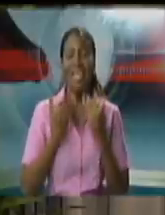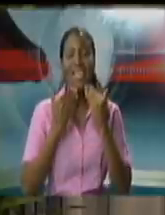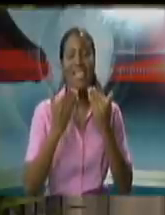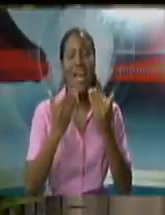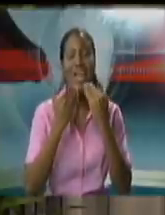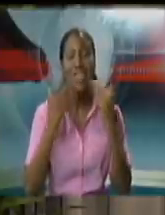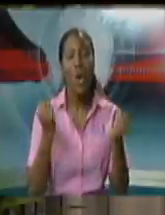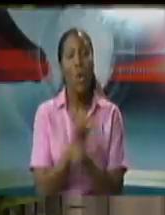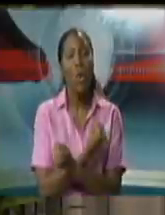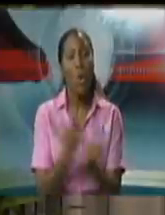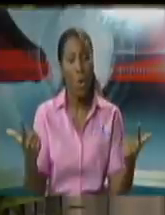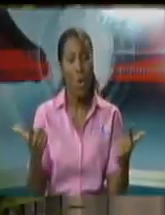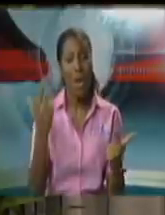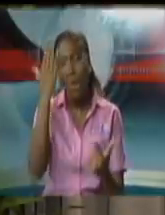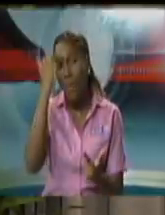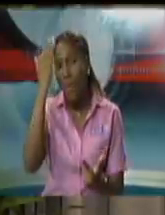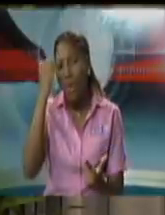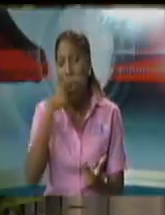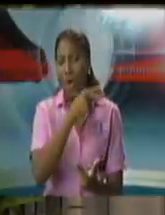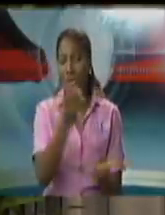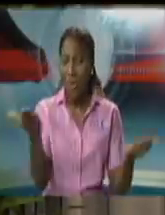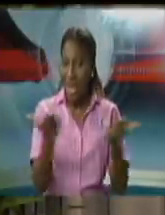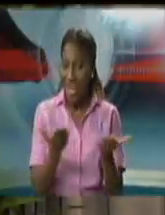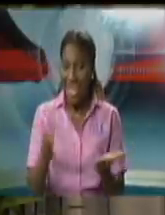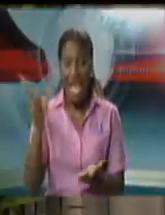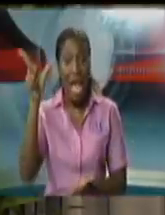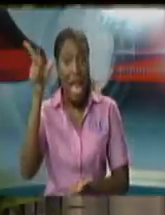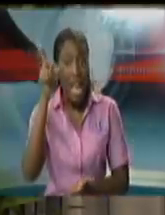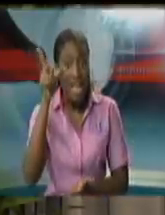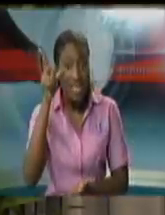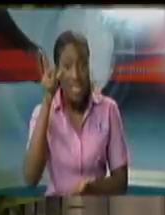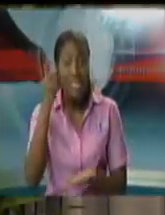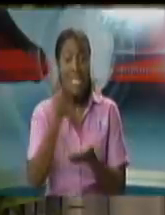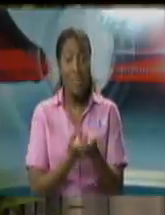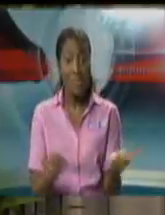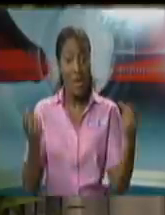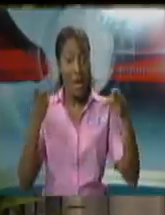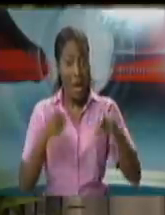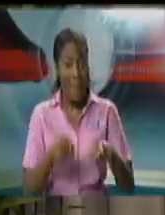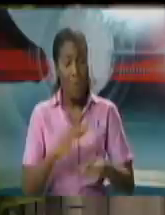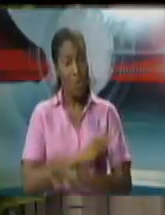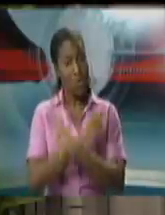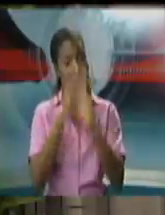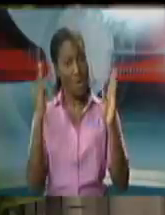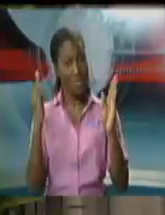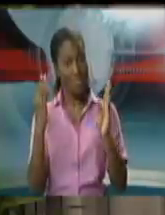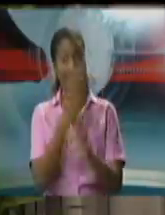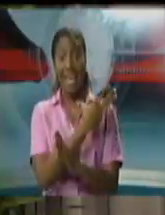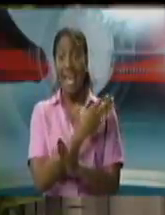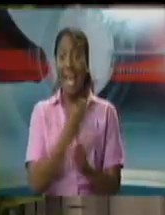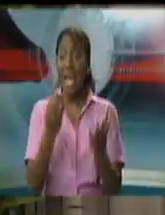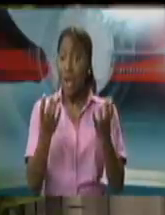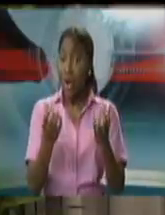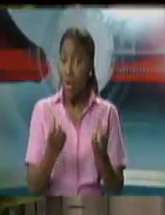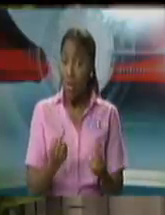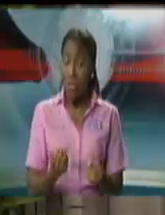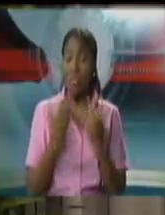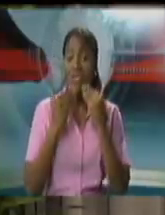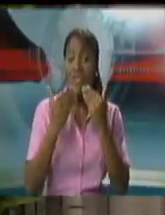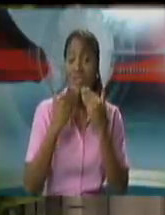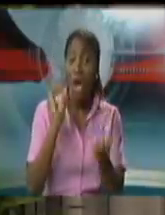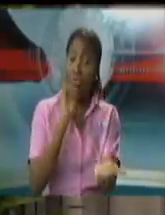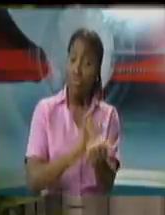all of you for tuning in for this morning's update, and again, to salute all of our essential workers